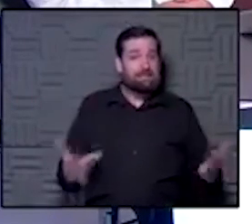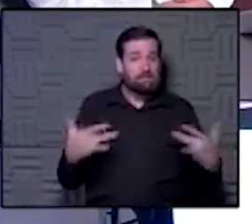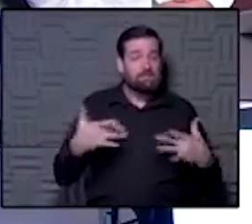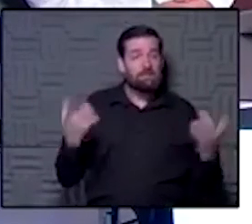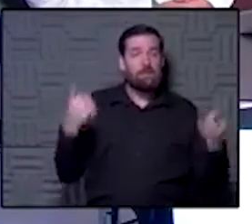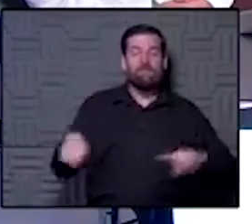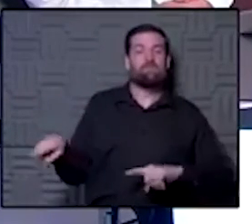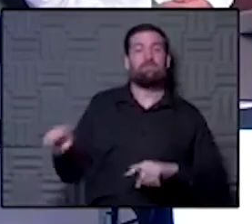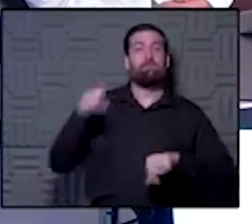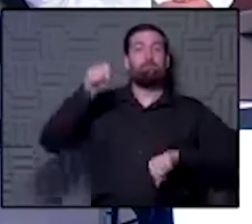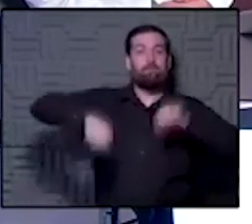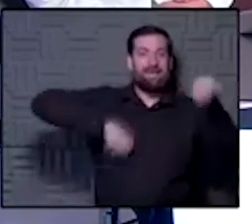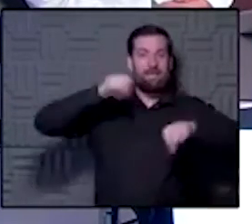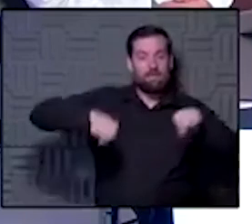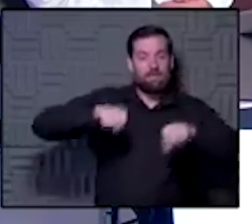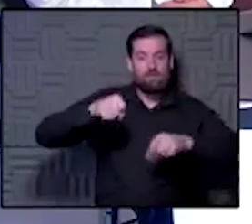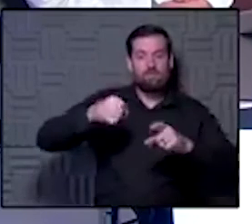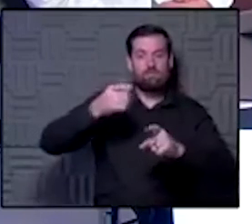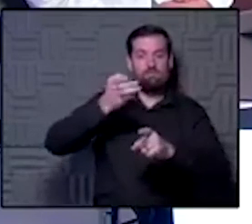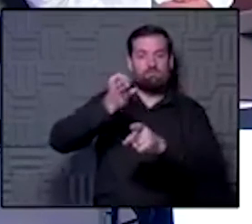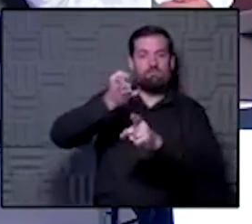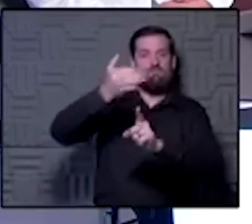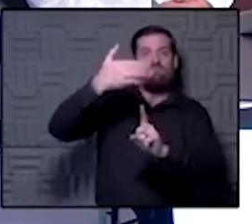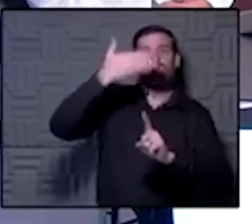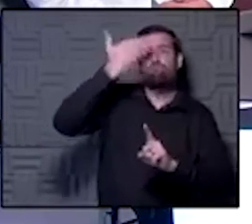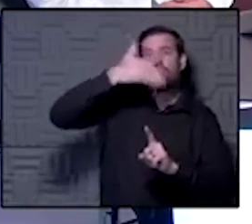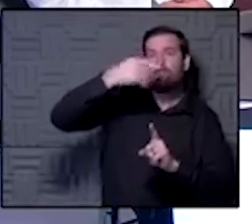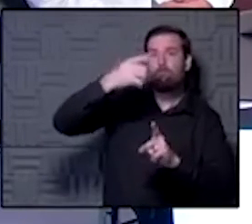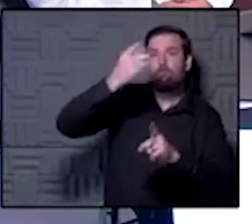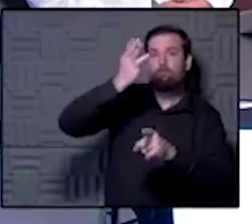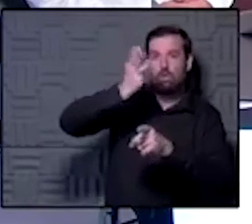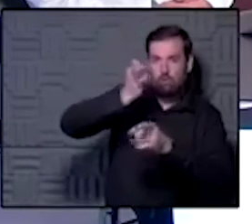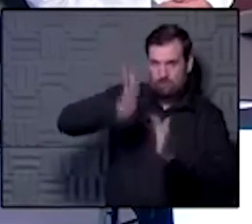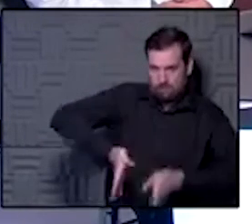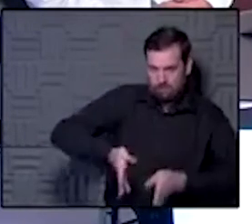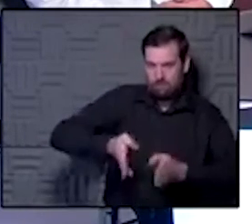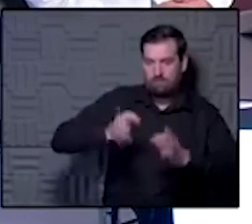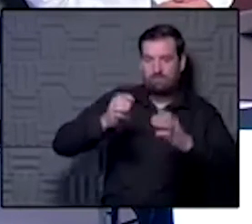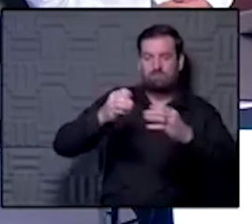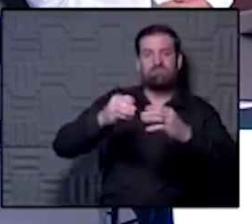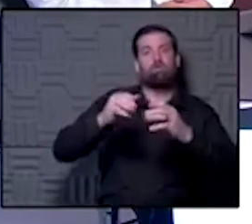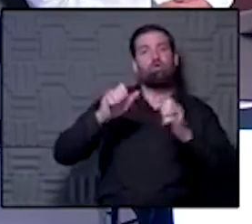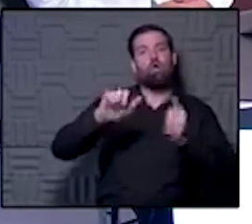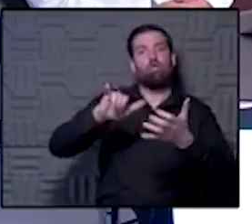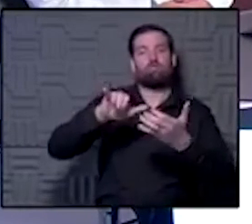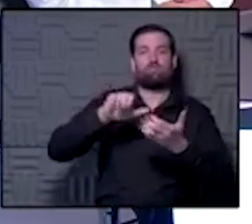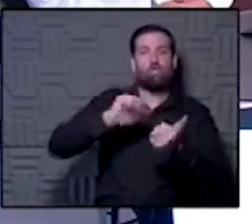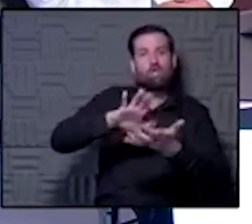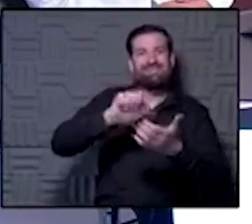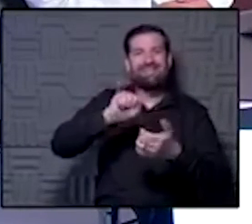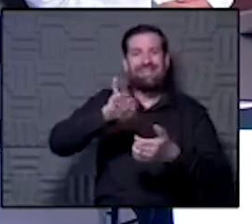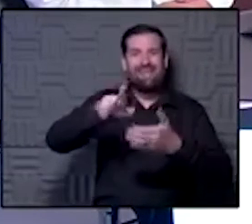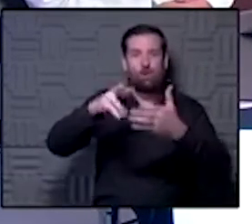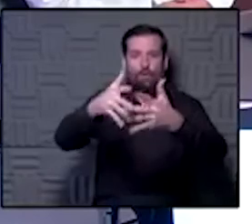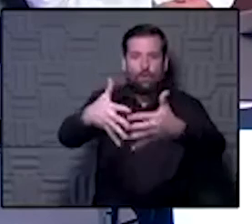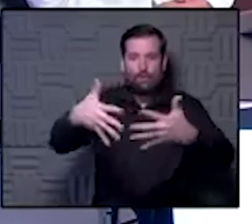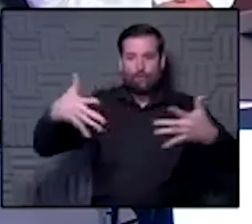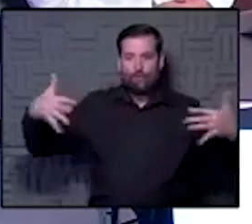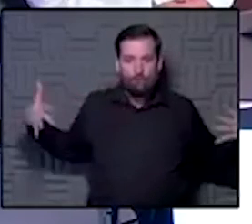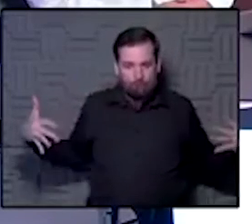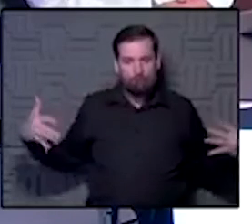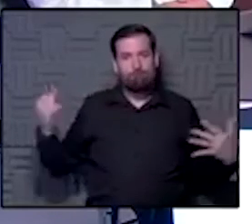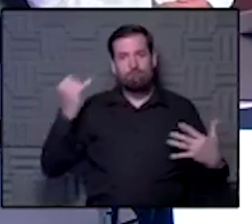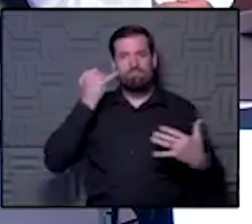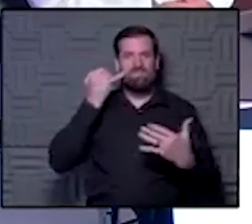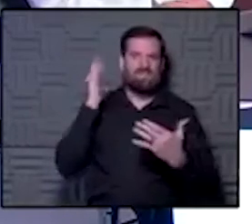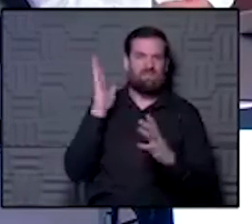about biking, the person in front of you creates that stream that kind of goes to the side around you. And so theoretically, the virus ought to go around if you're super